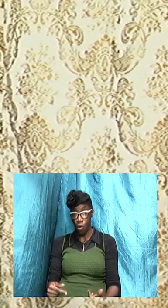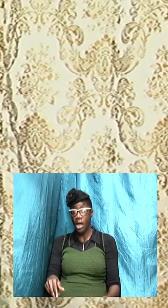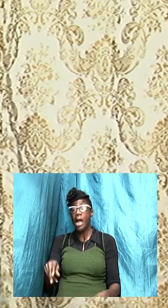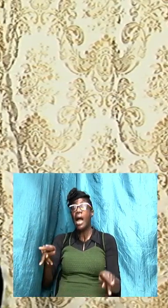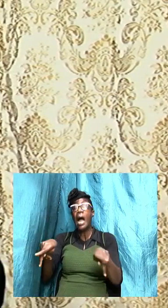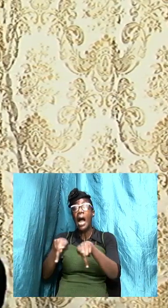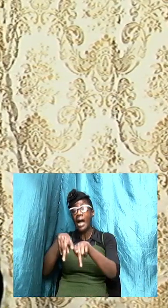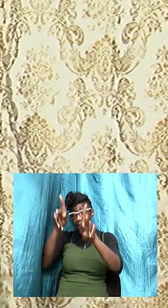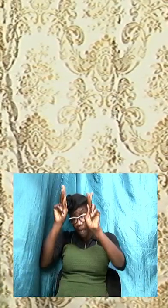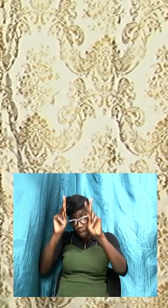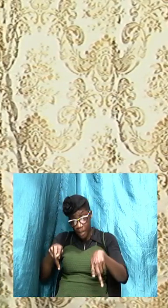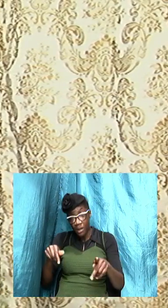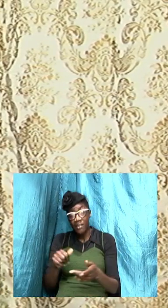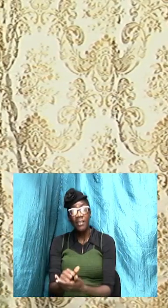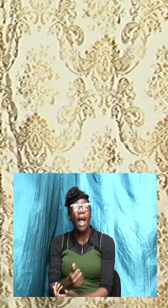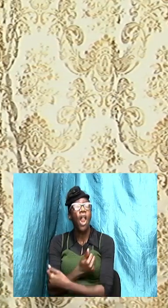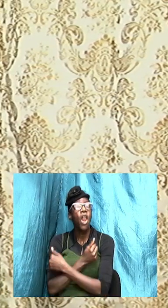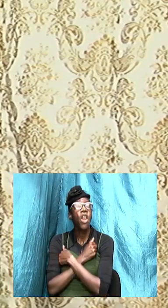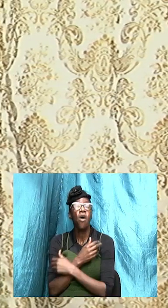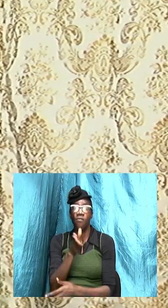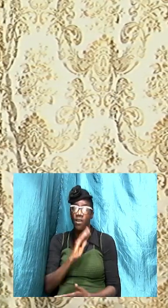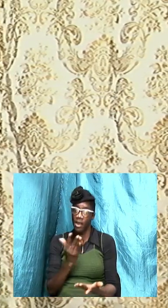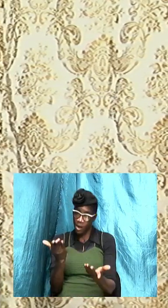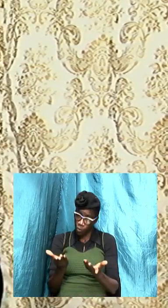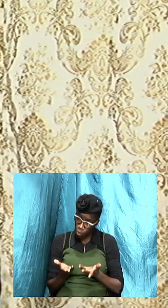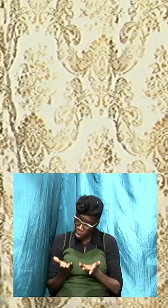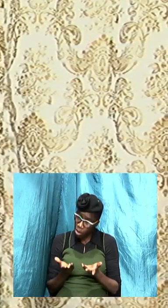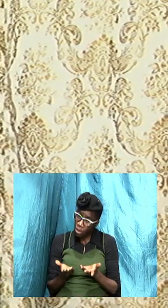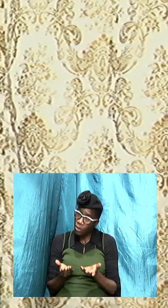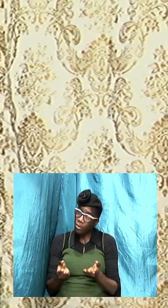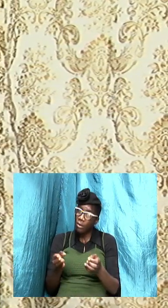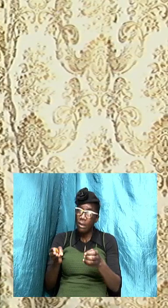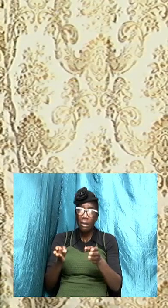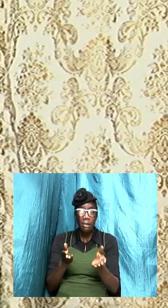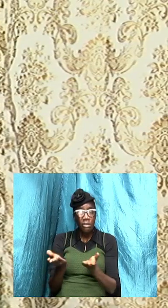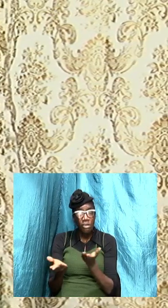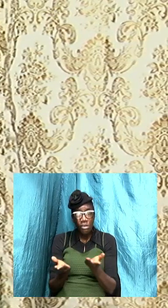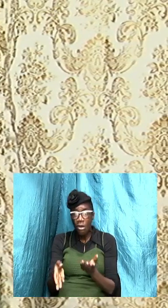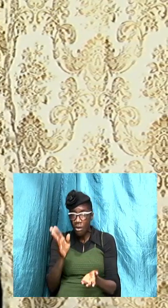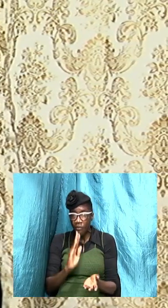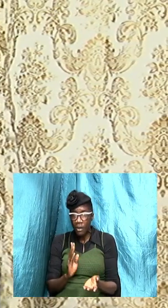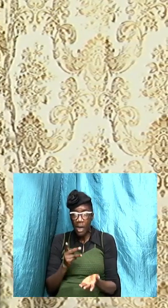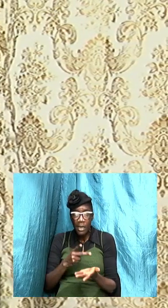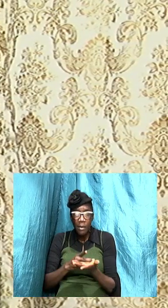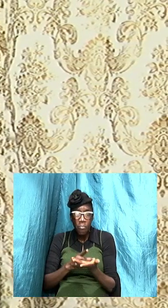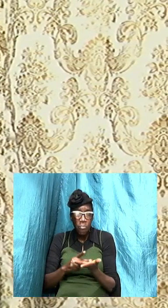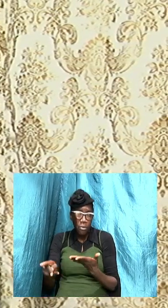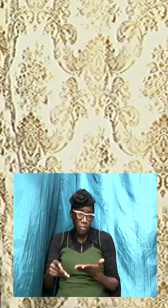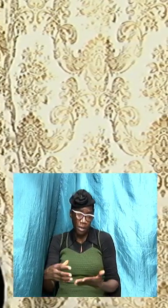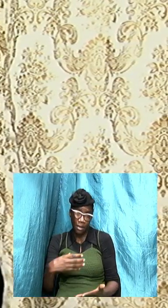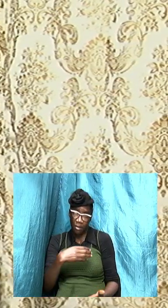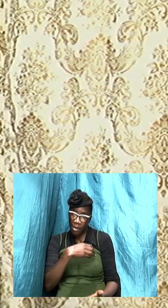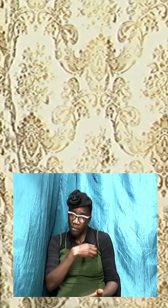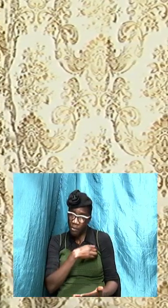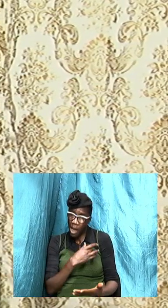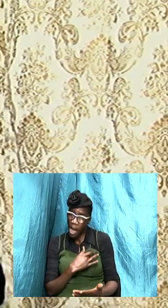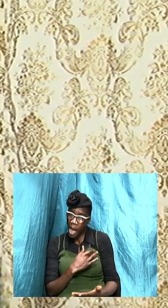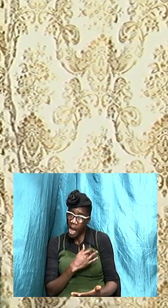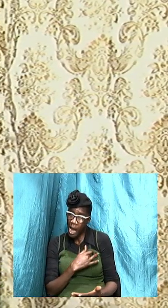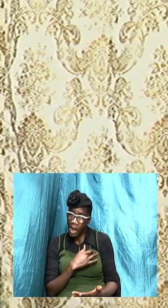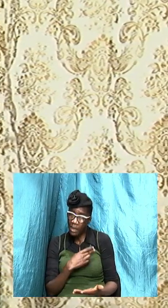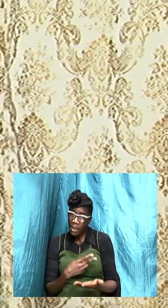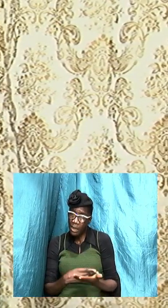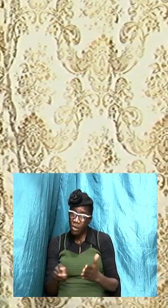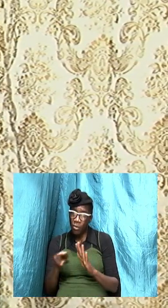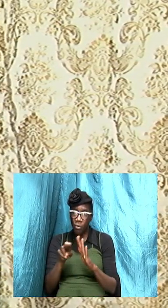and want to serve God in pureness of heart in holiness when I